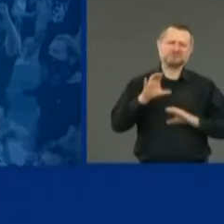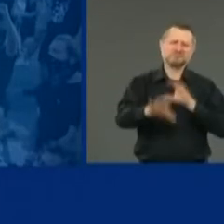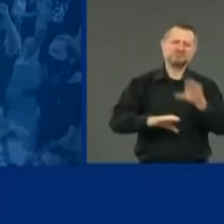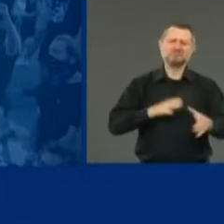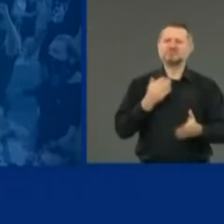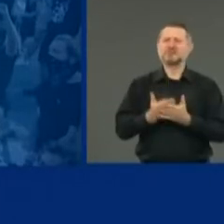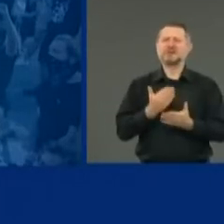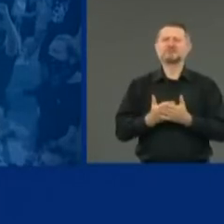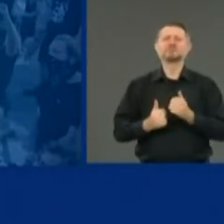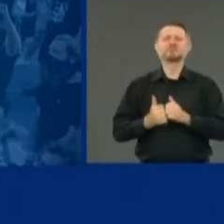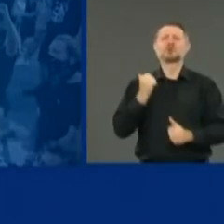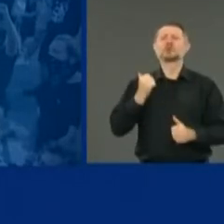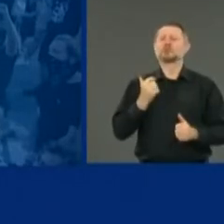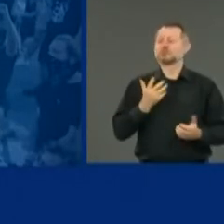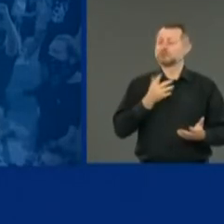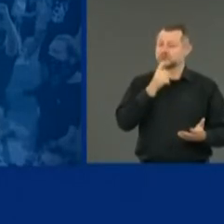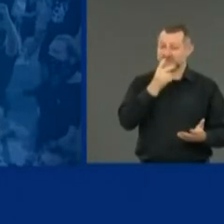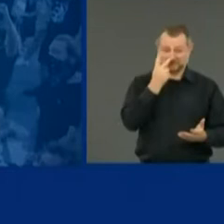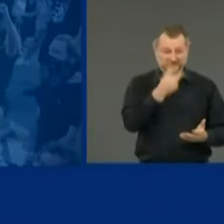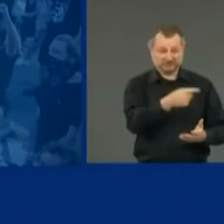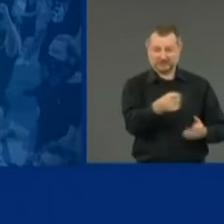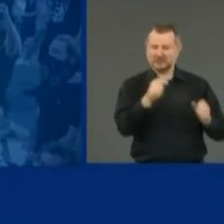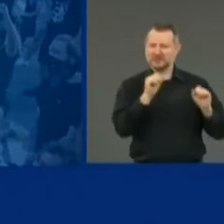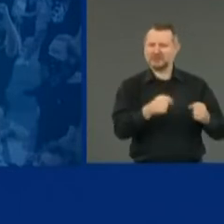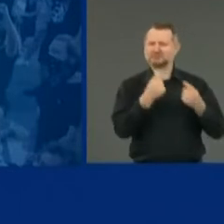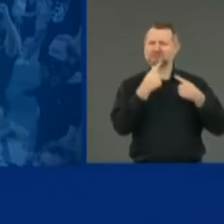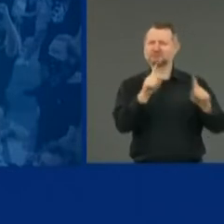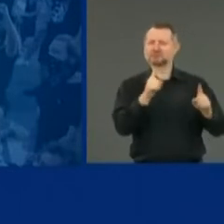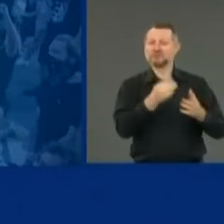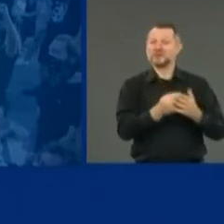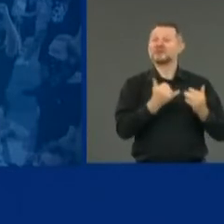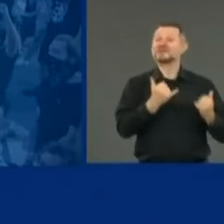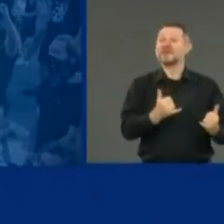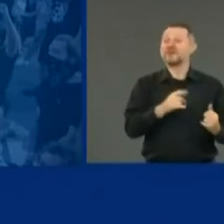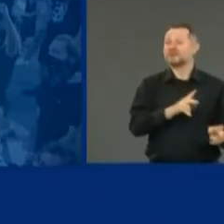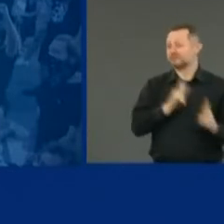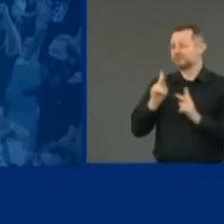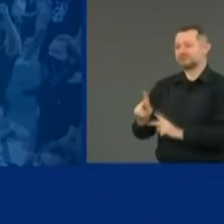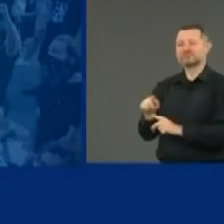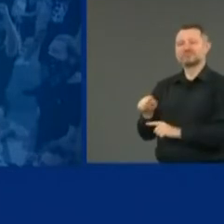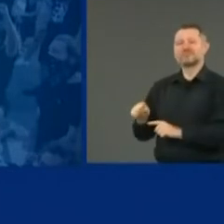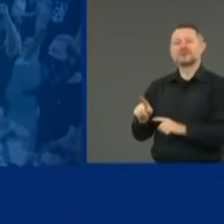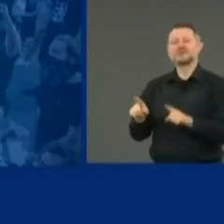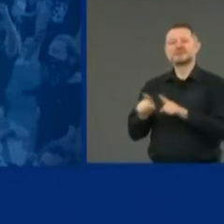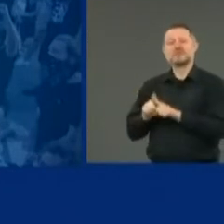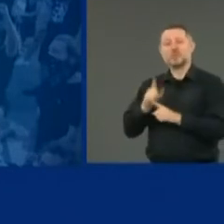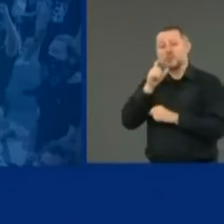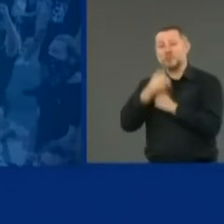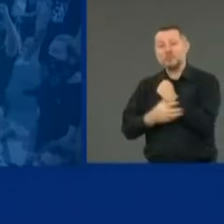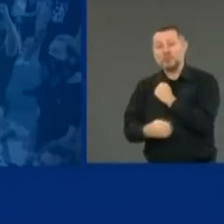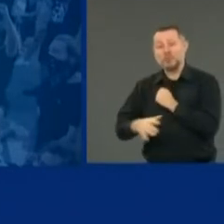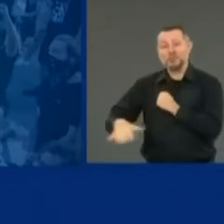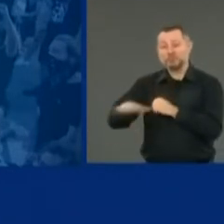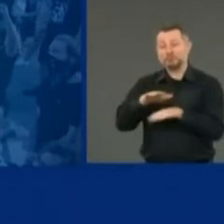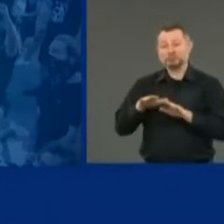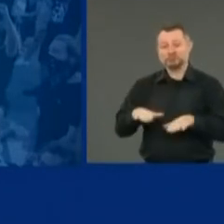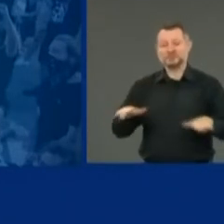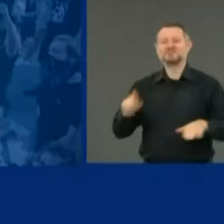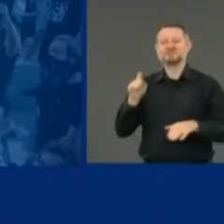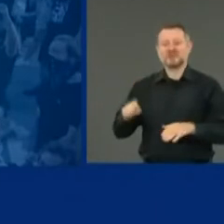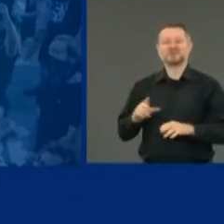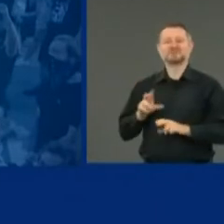when you want to. Get creative about children living in poverty, and you need a real affordable housing agenda. The federal